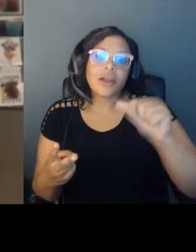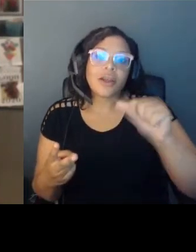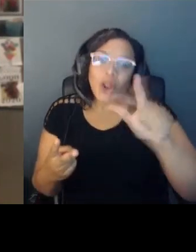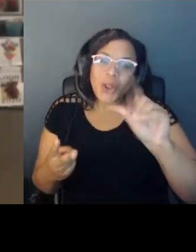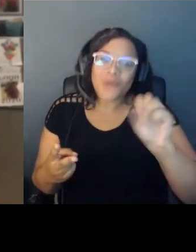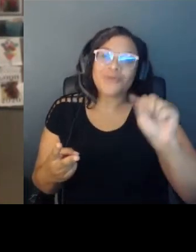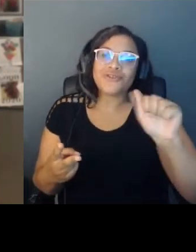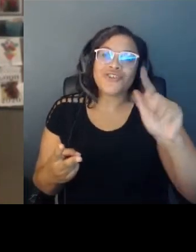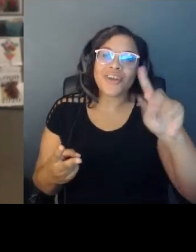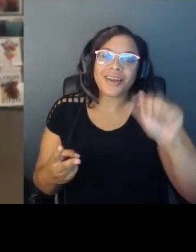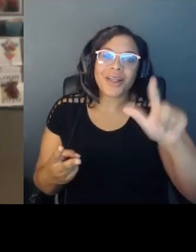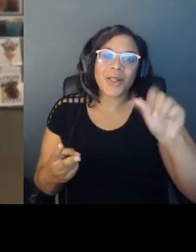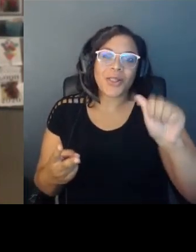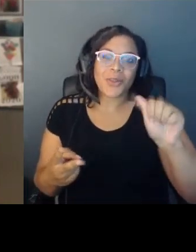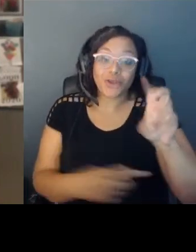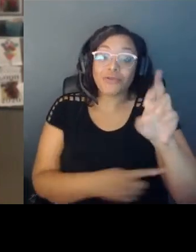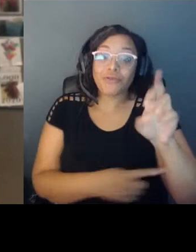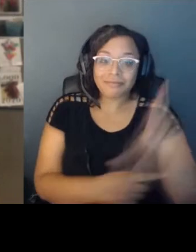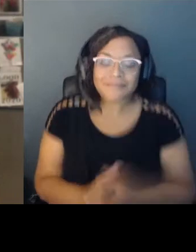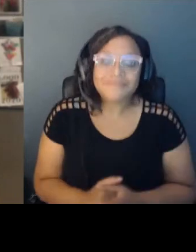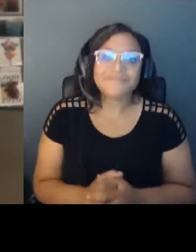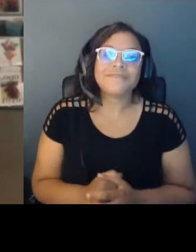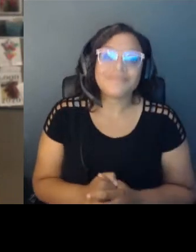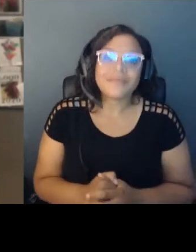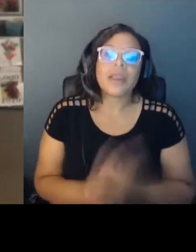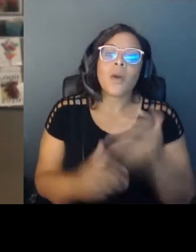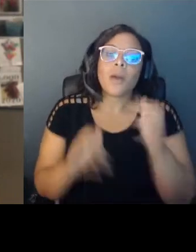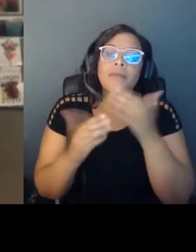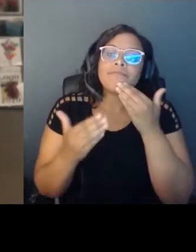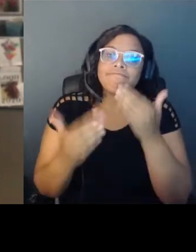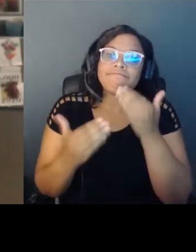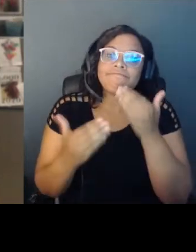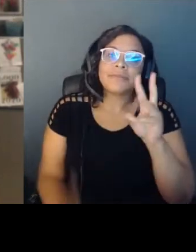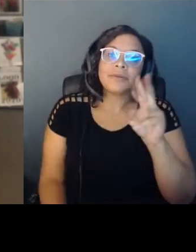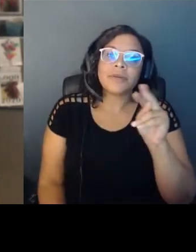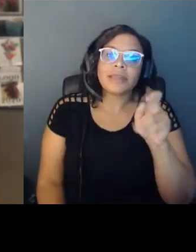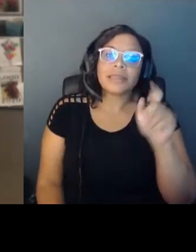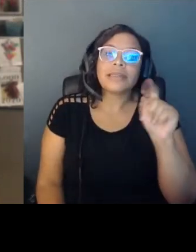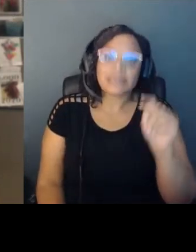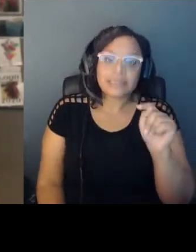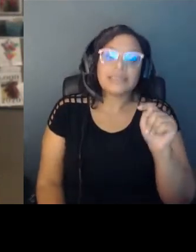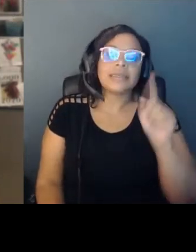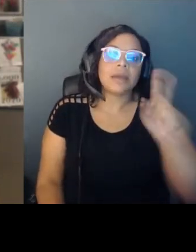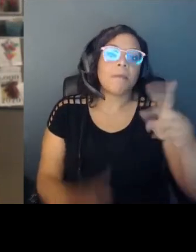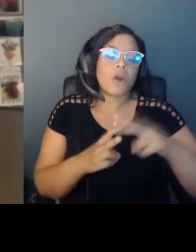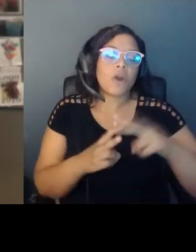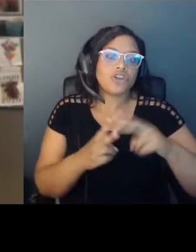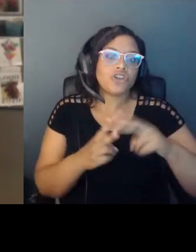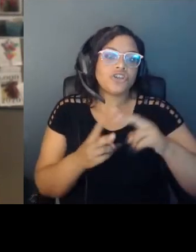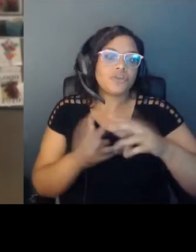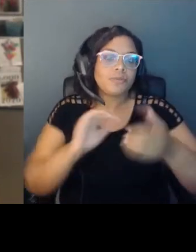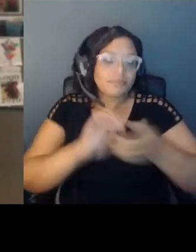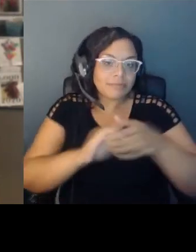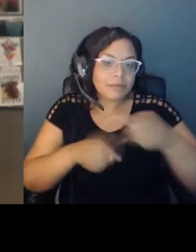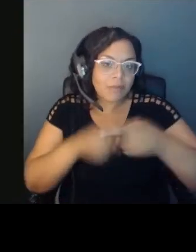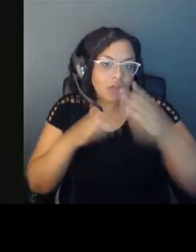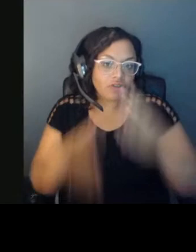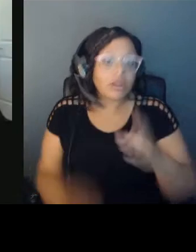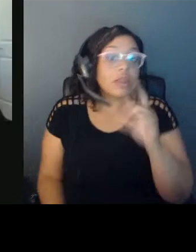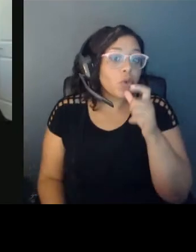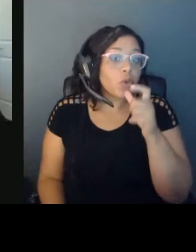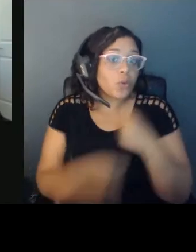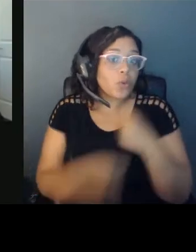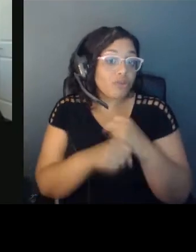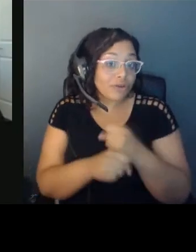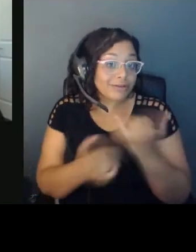pleased to introduce WNET's Community Partnership Specialist and the co-curator of tonight's program, Brian Tate.